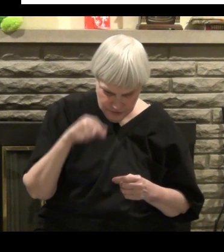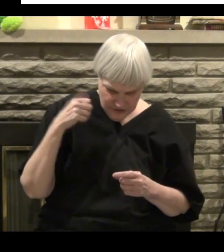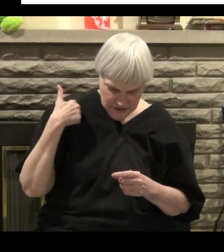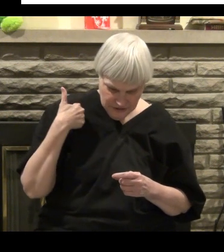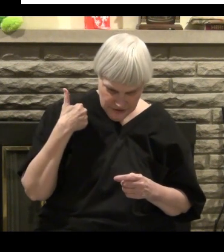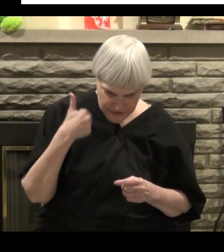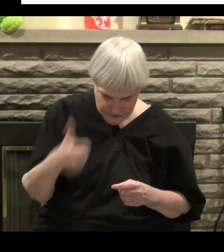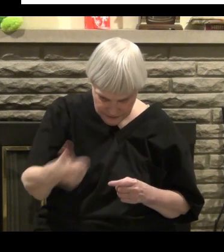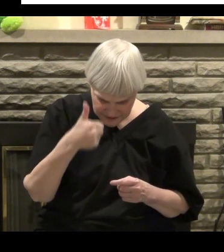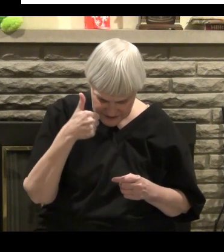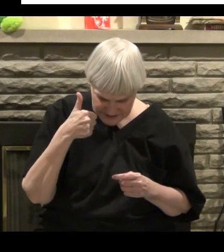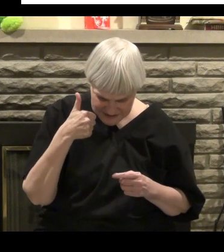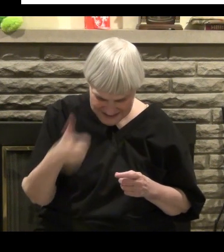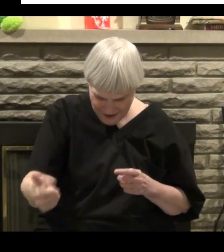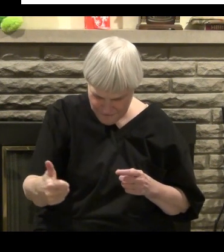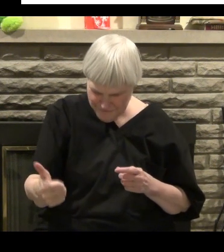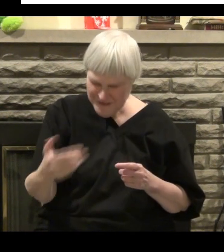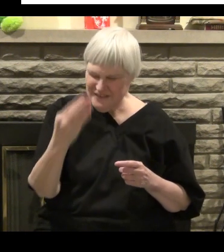that you're not saved.